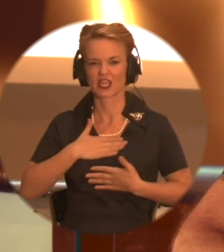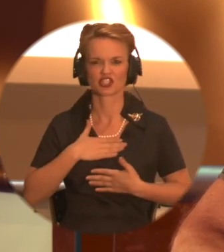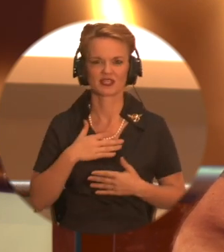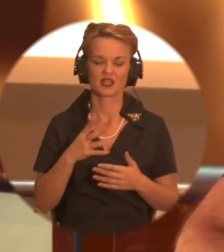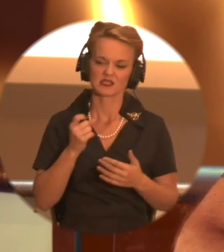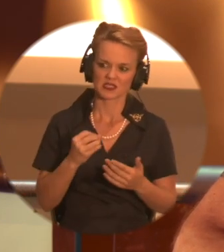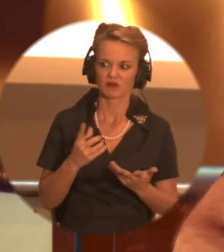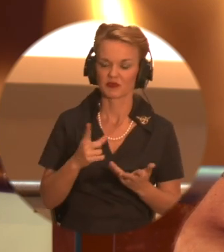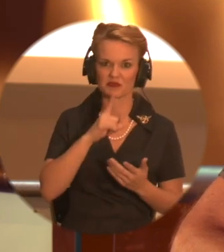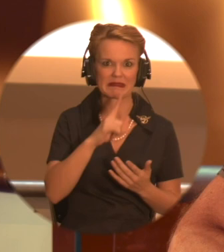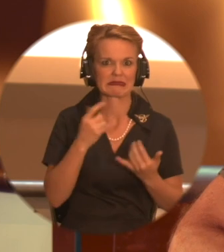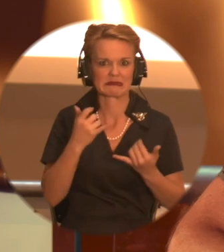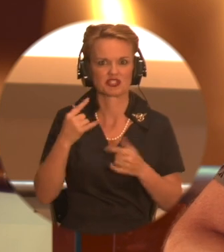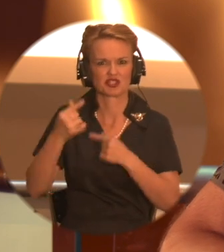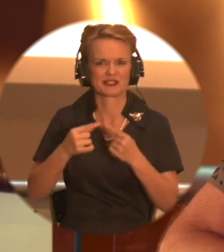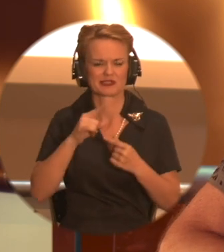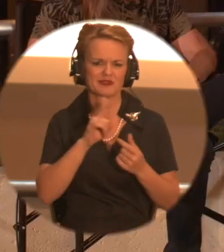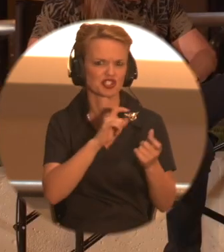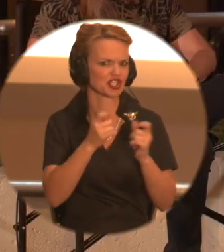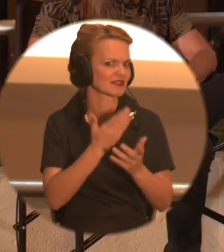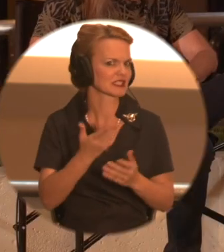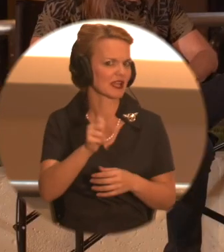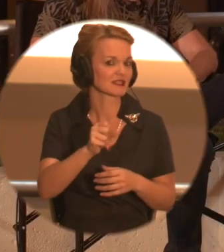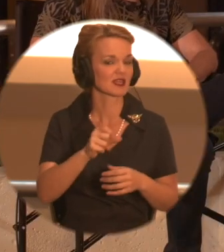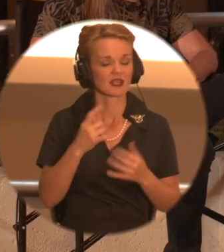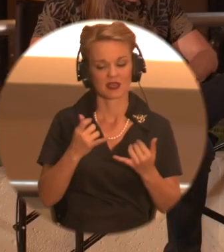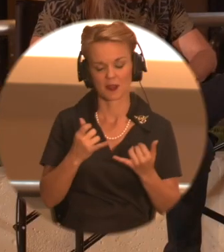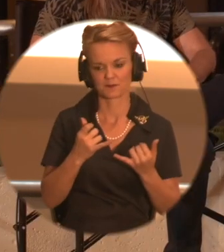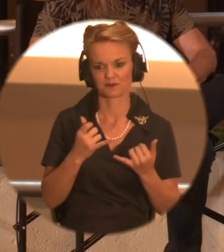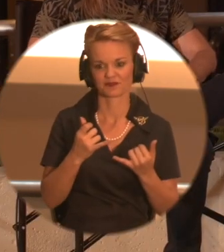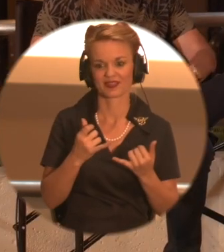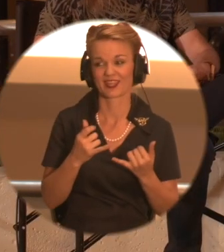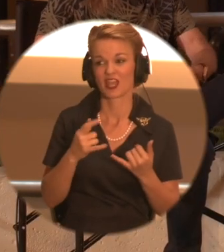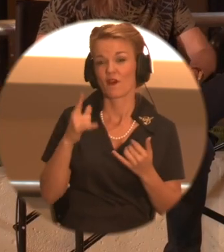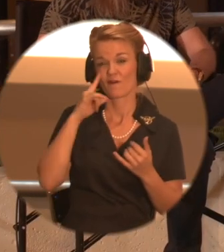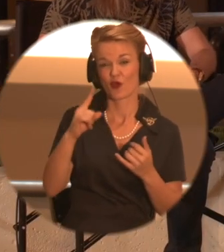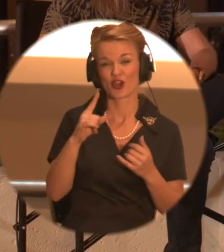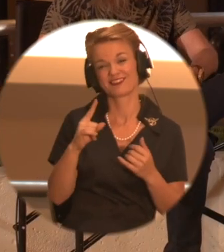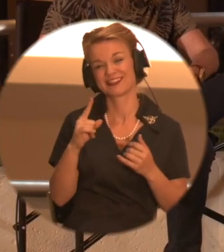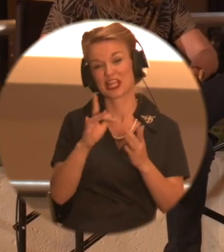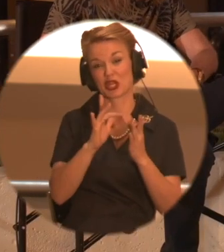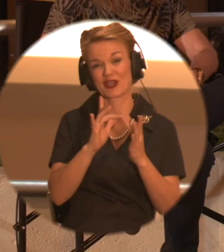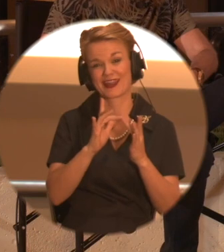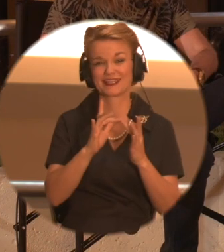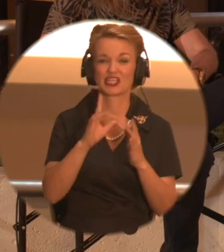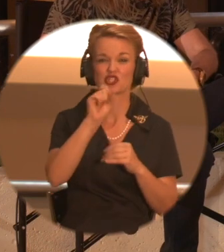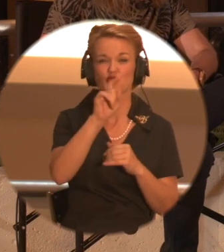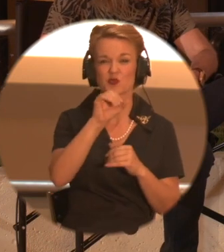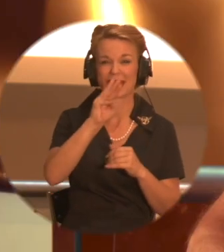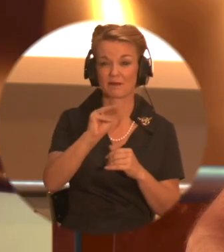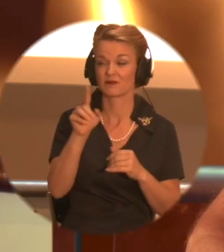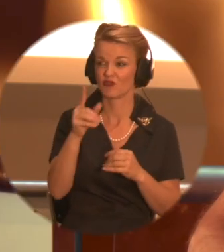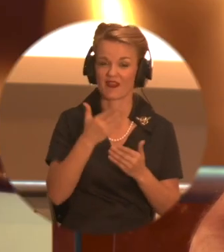has kind of perplexed that. Now, when it comes to streaming content though, you've got something big in the works. Well, I want to talk about that. Yeah. It's interesting that we are talking about